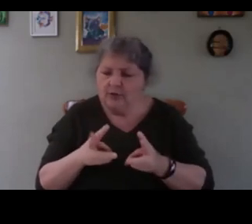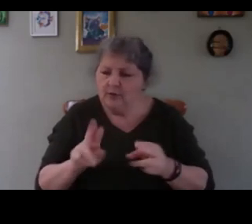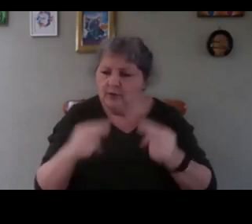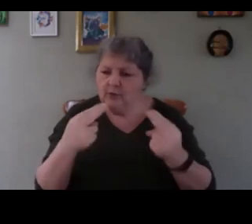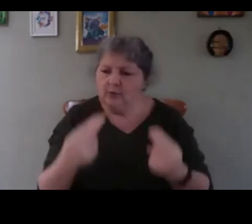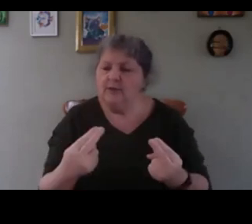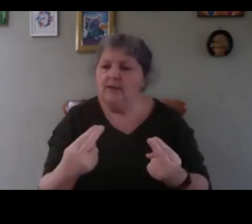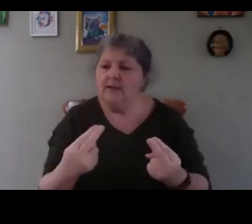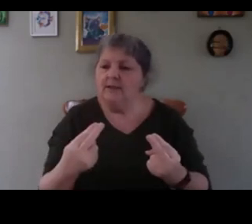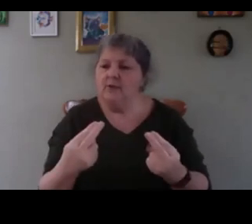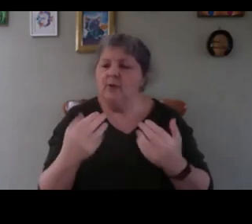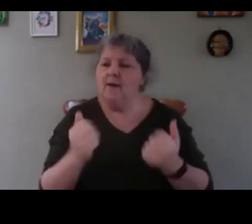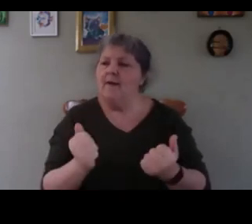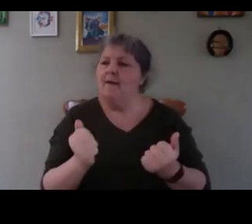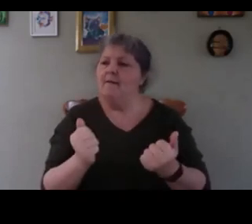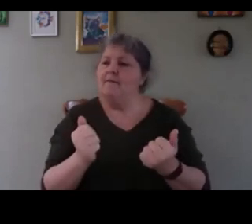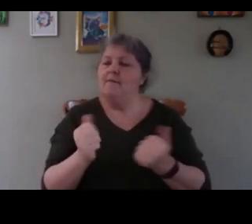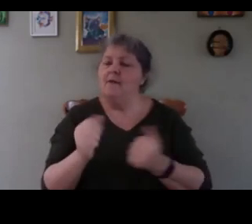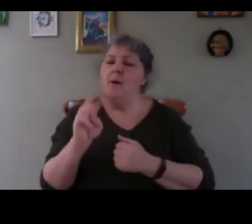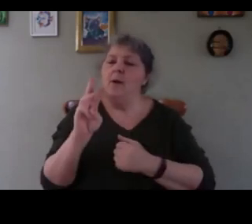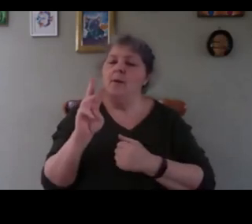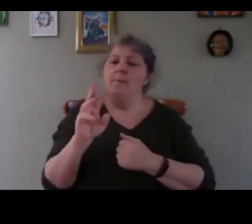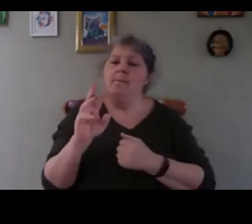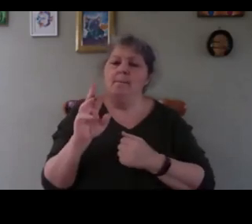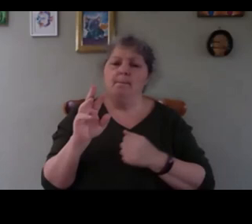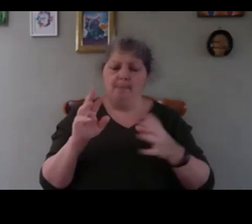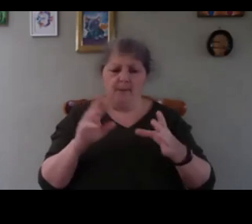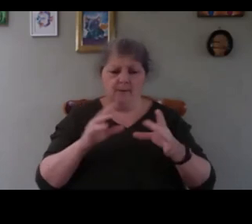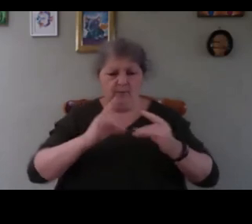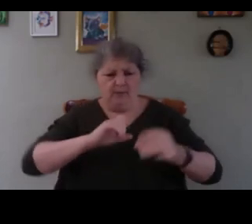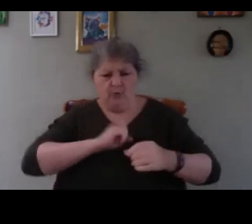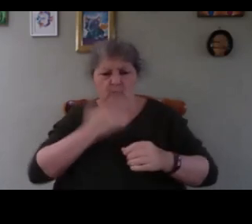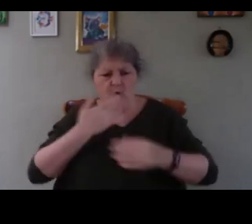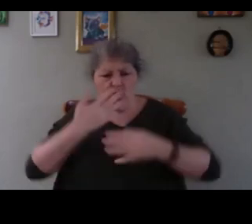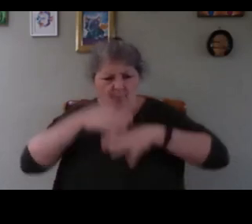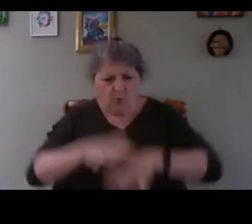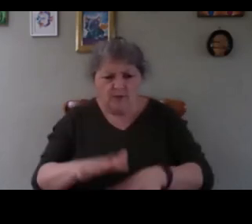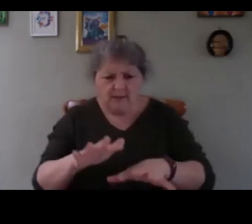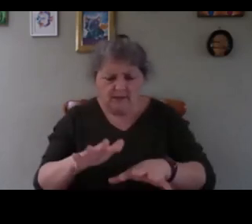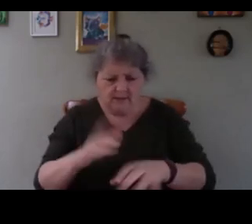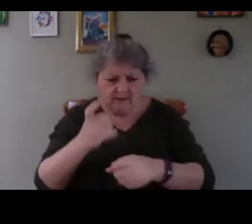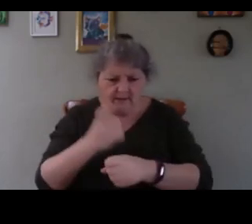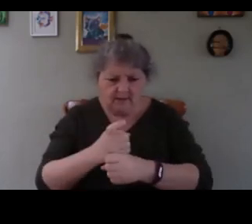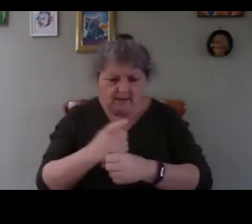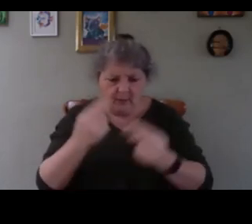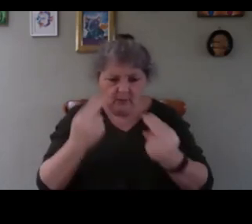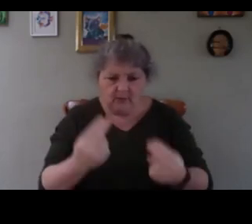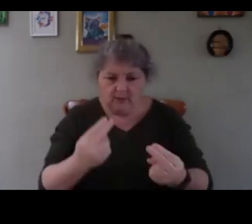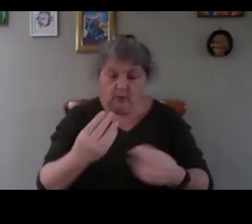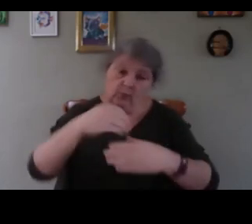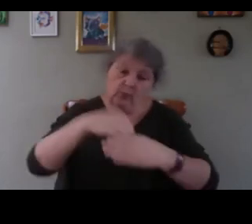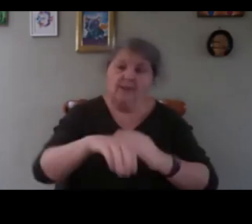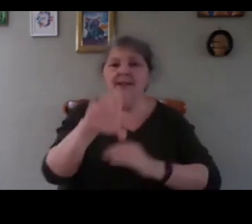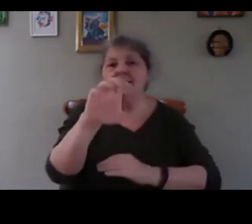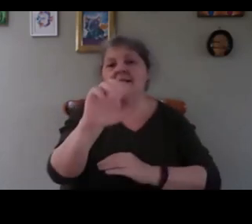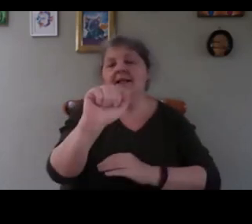add product to actually make sure that the water flows in it then you need to put calcium because there